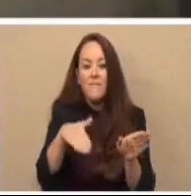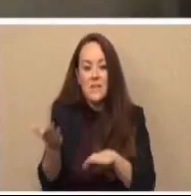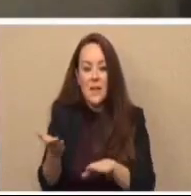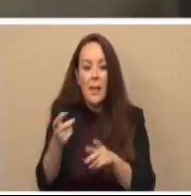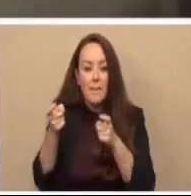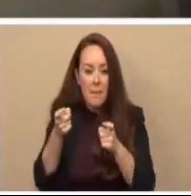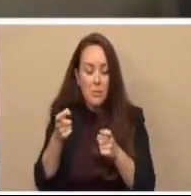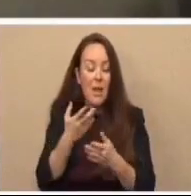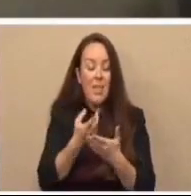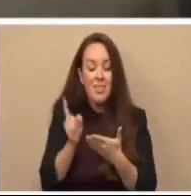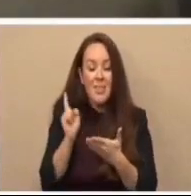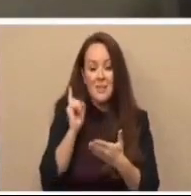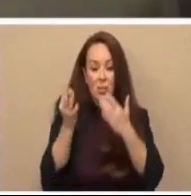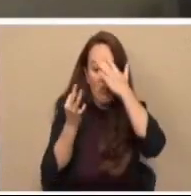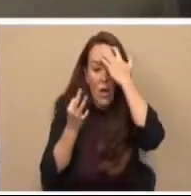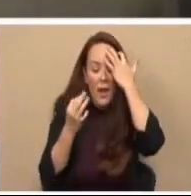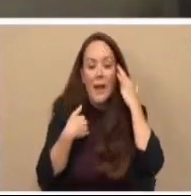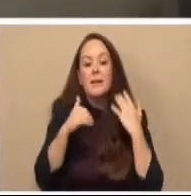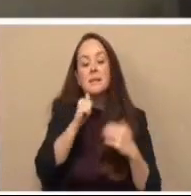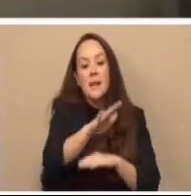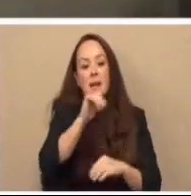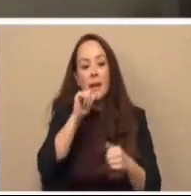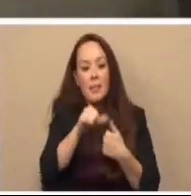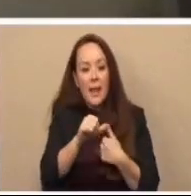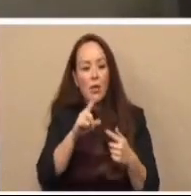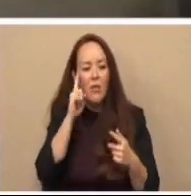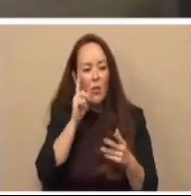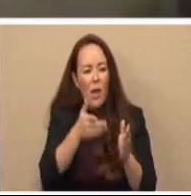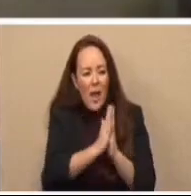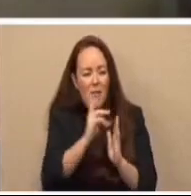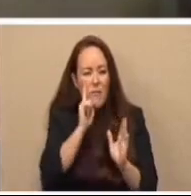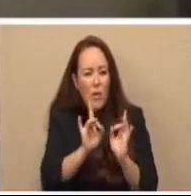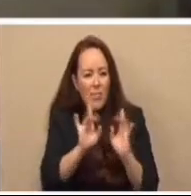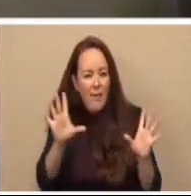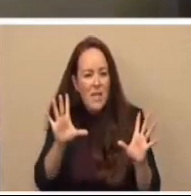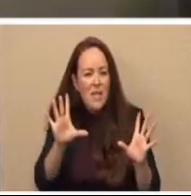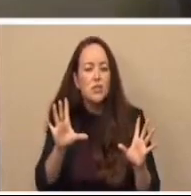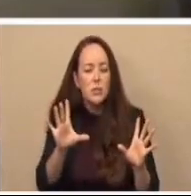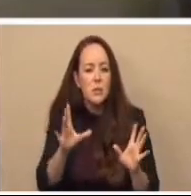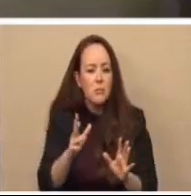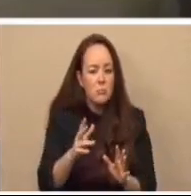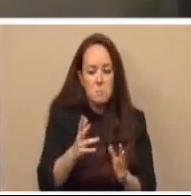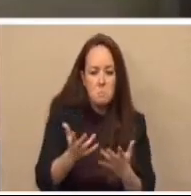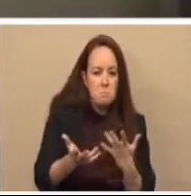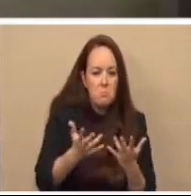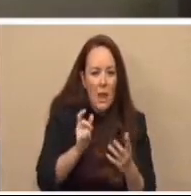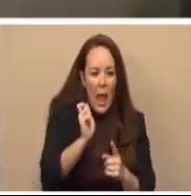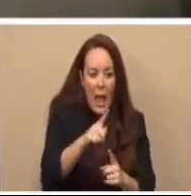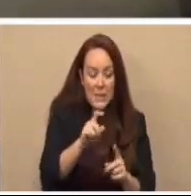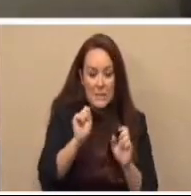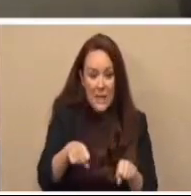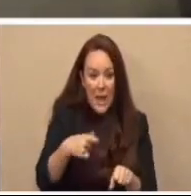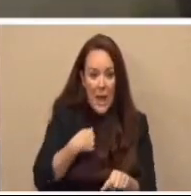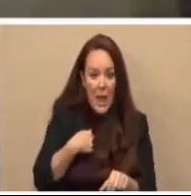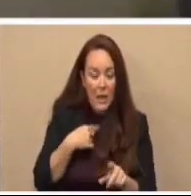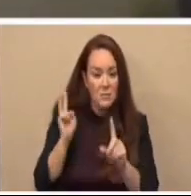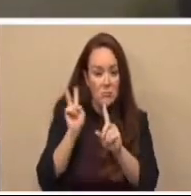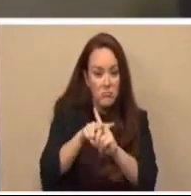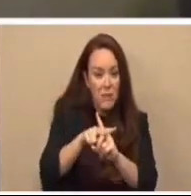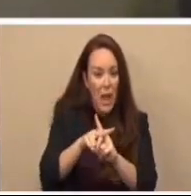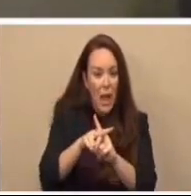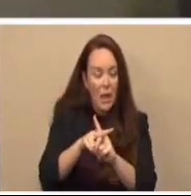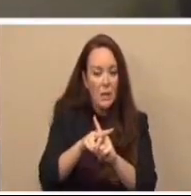Last Friday, I sent a letter to the governor requesting clarification as to whether or not I can issue a curfew.